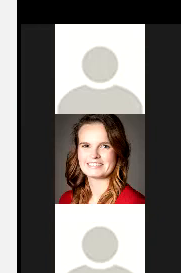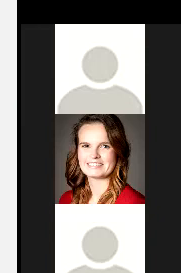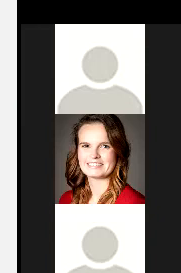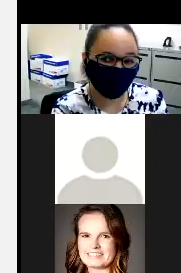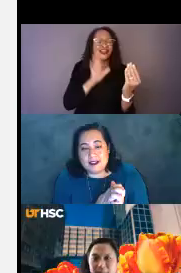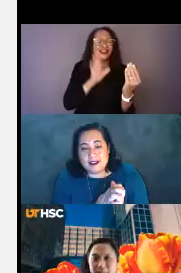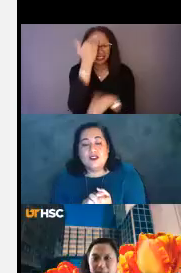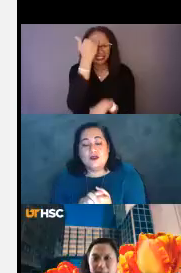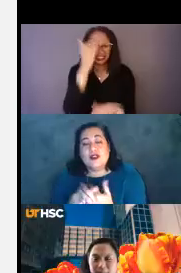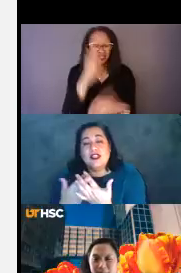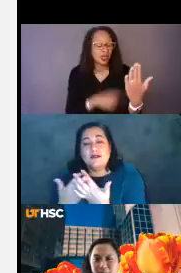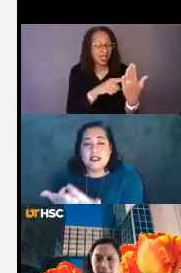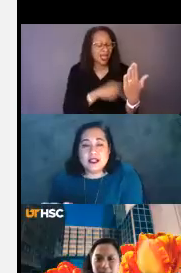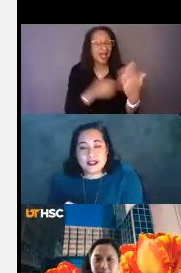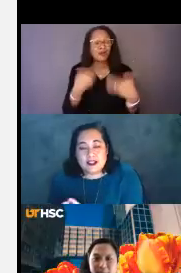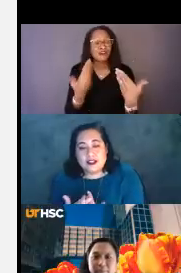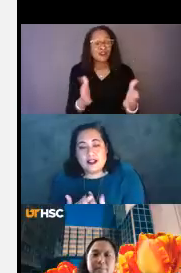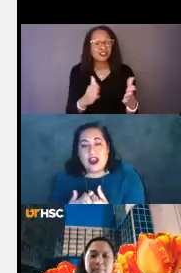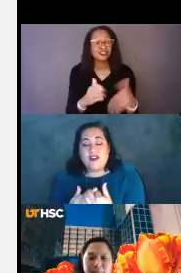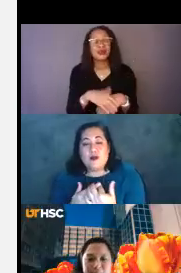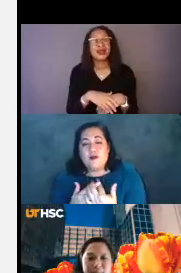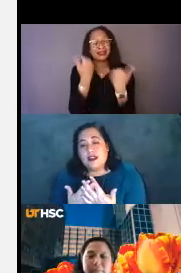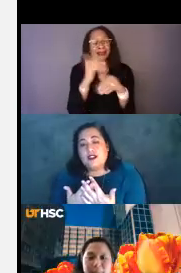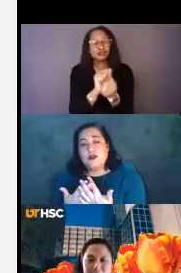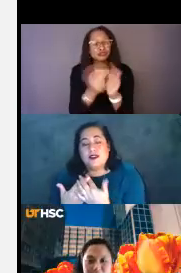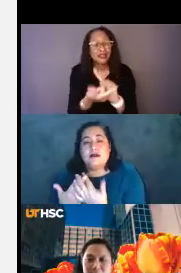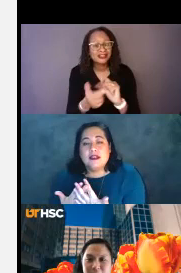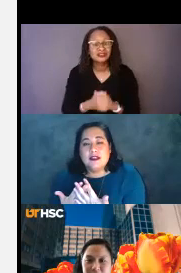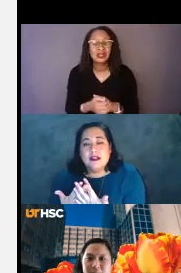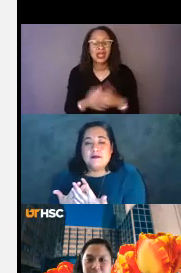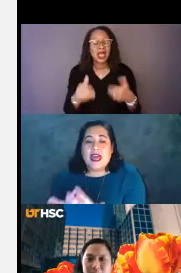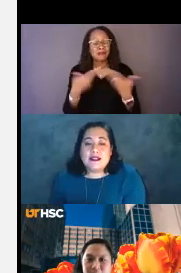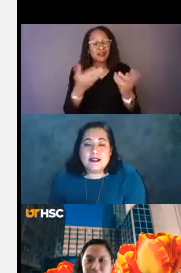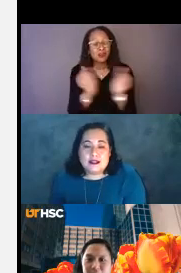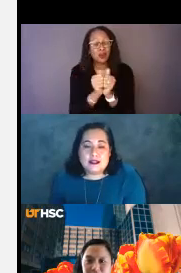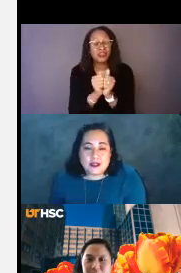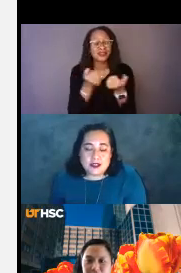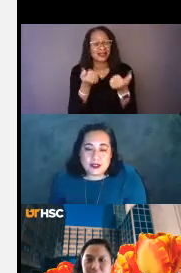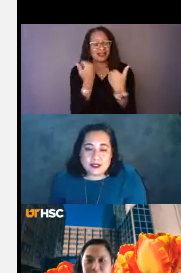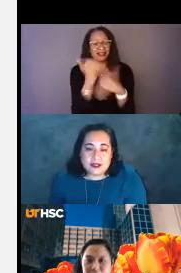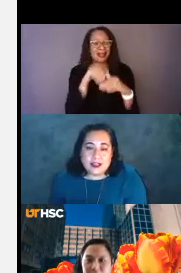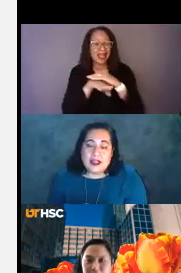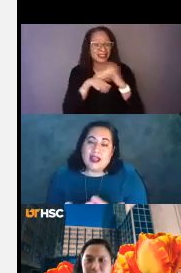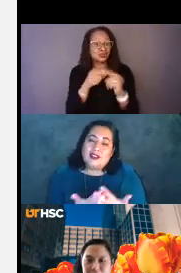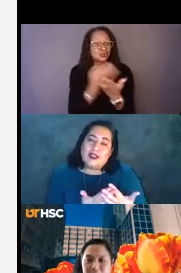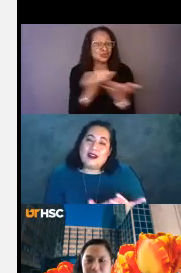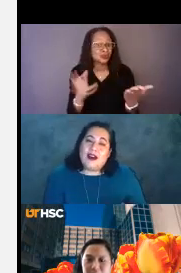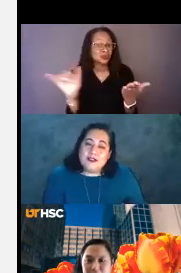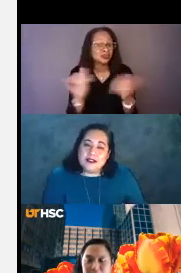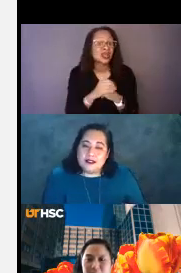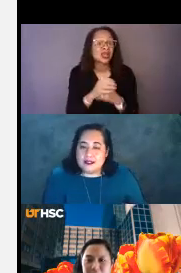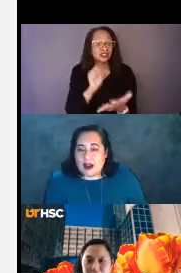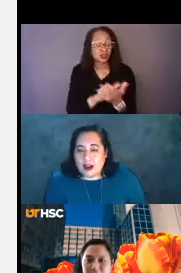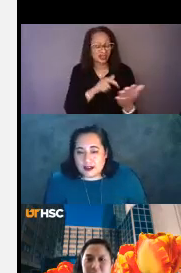knowledge, I've provided you with limited translation, I've provided you with limited access to resources. And so that